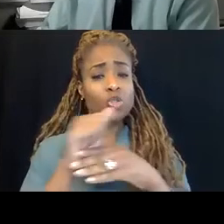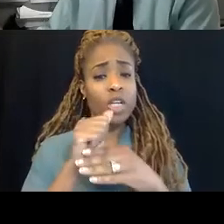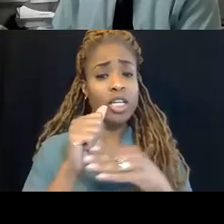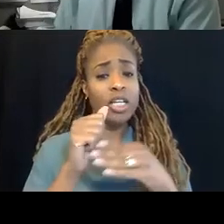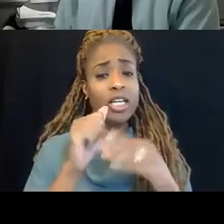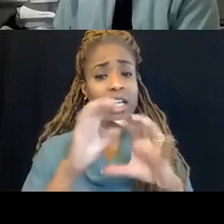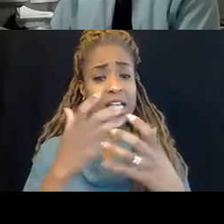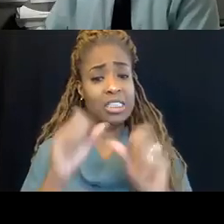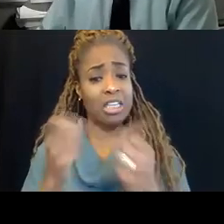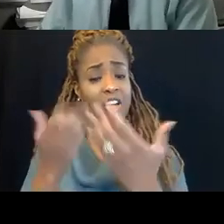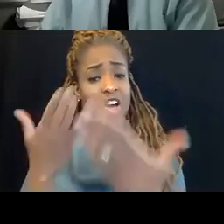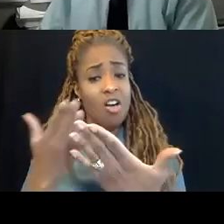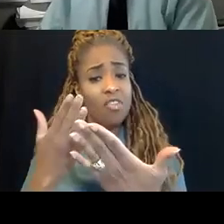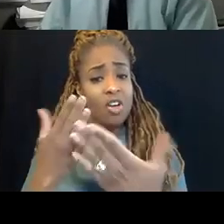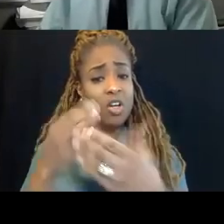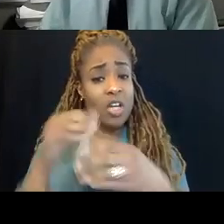business's needs?